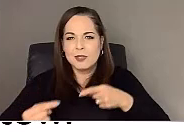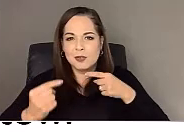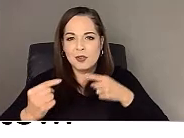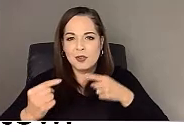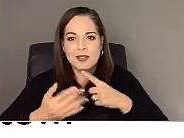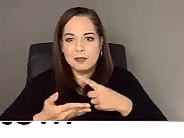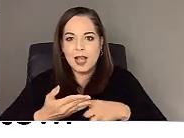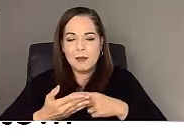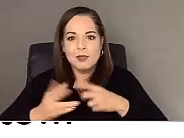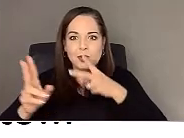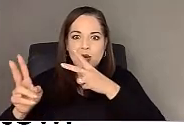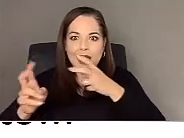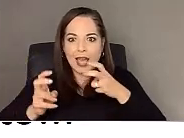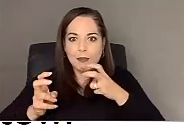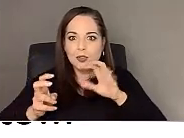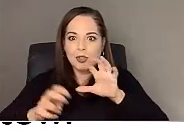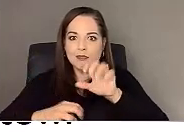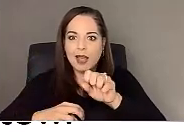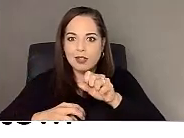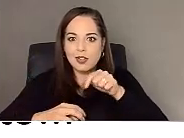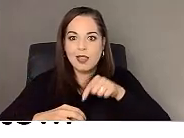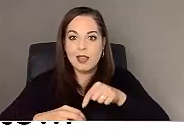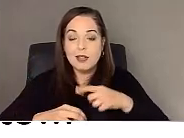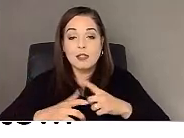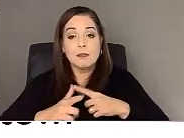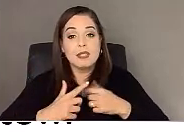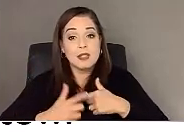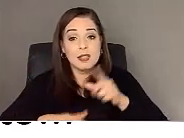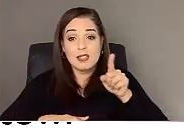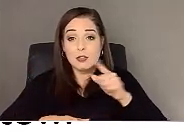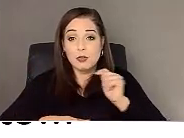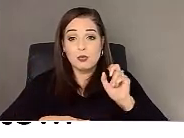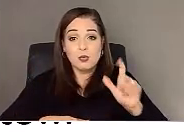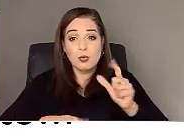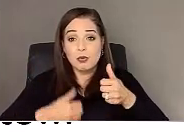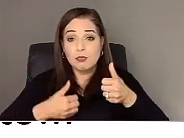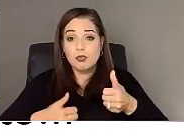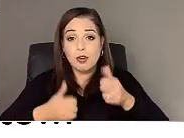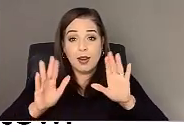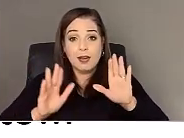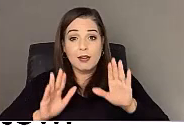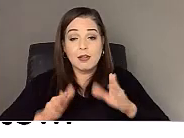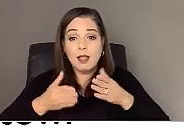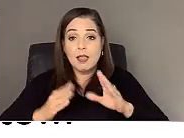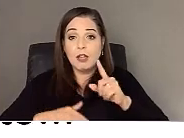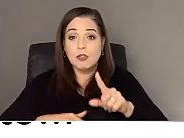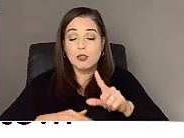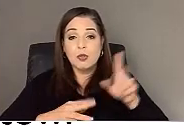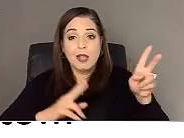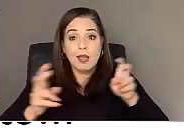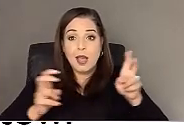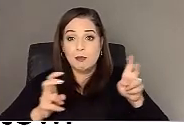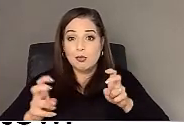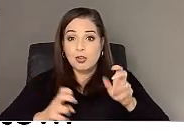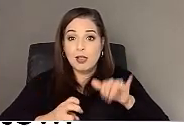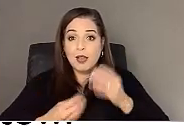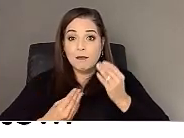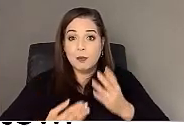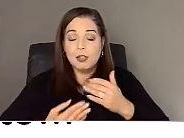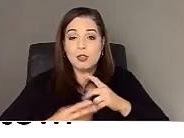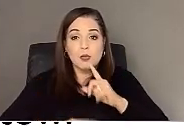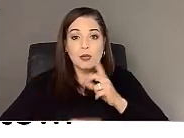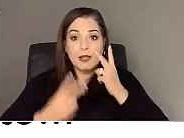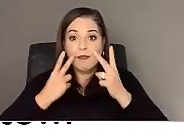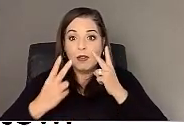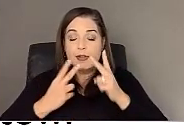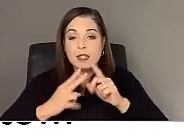capture that. And this is a really wonderful tool that allows you, um, to capture that information and visualize it and then kind of reinforce